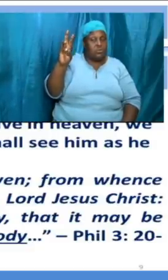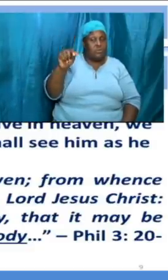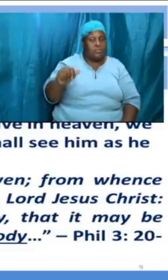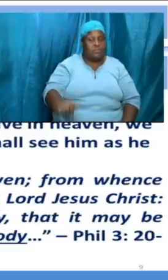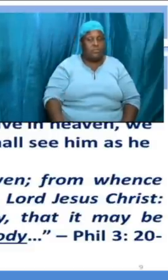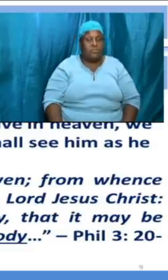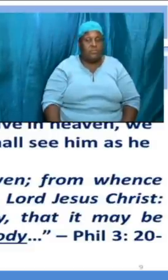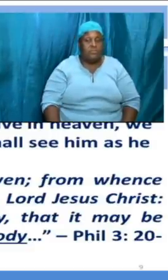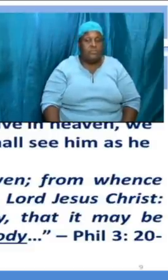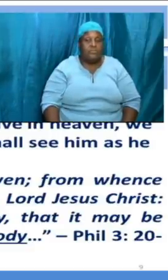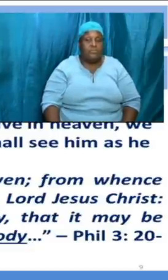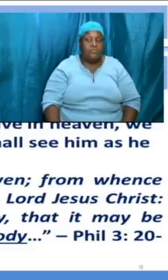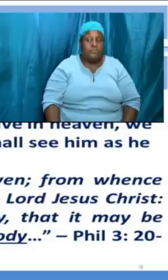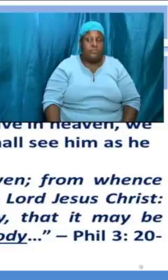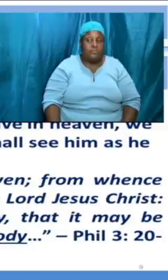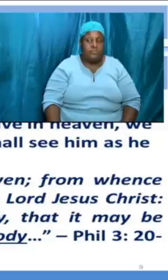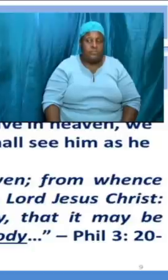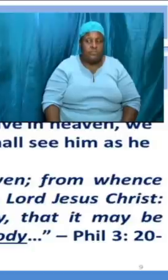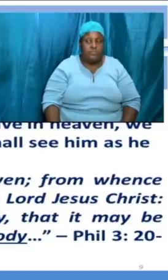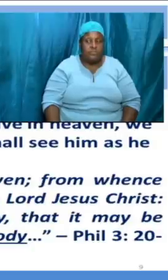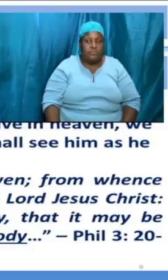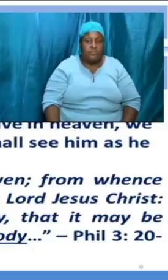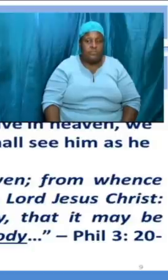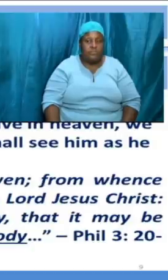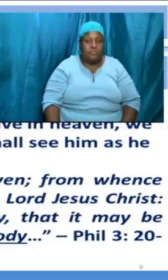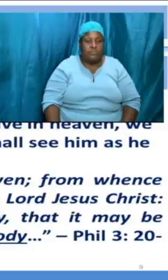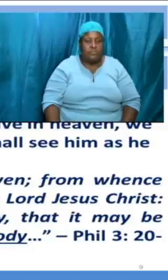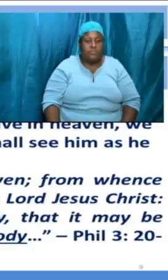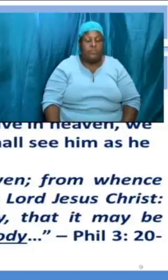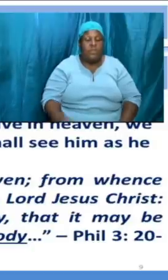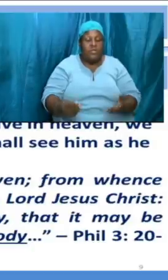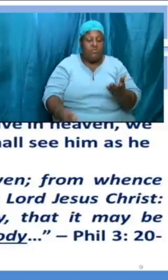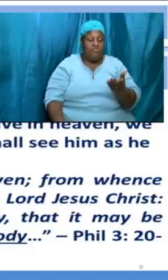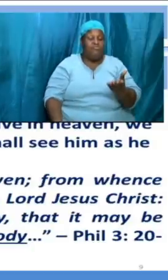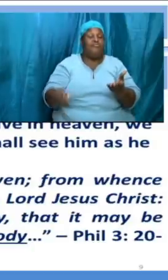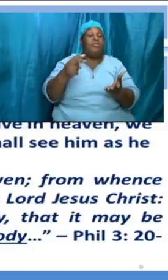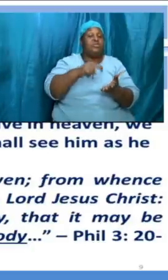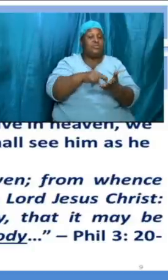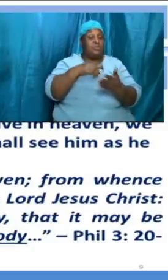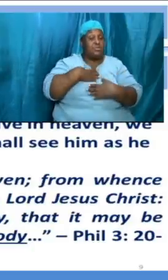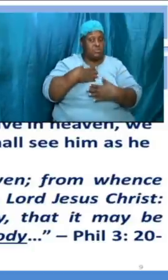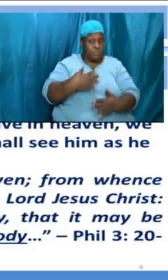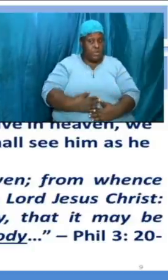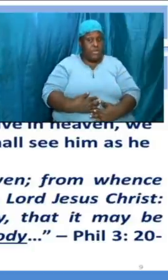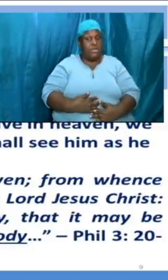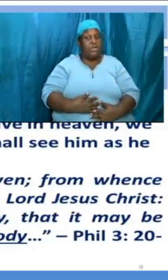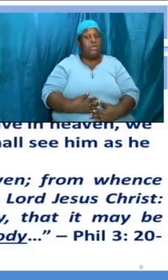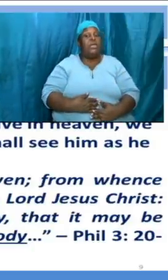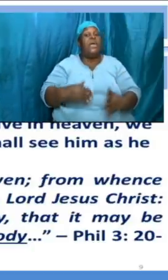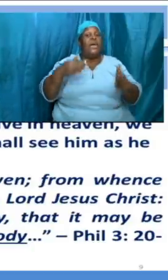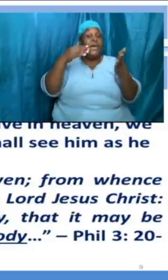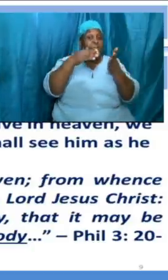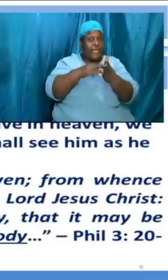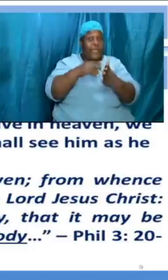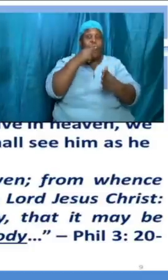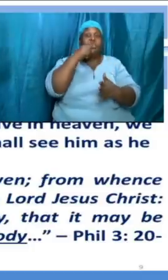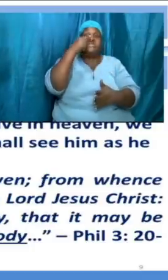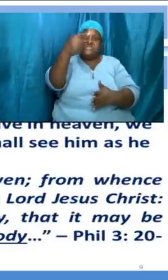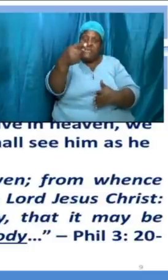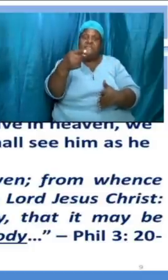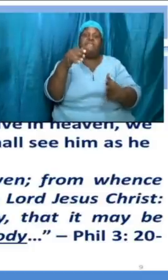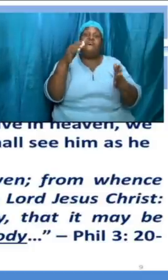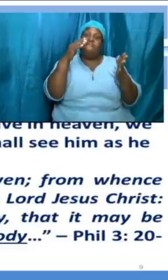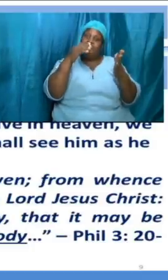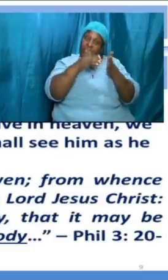i am making the point again i am making the point again i am making the point